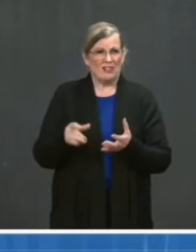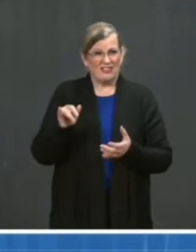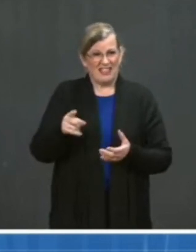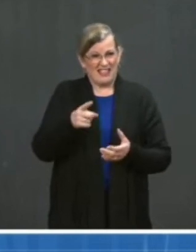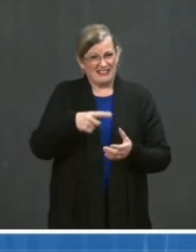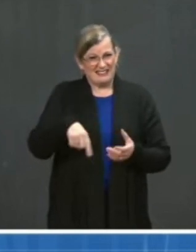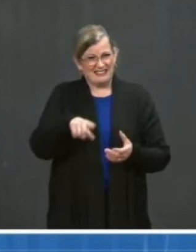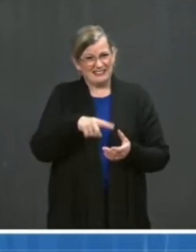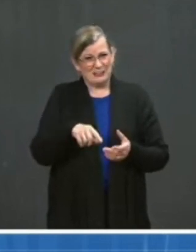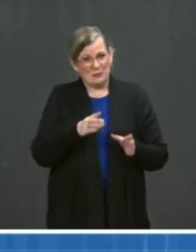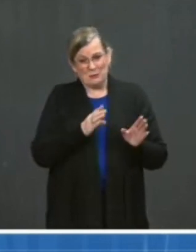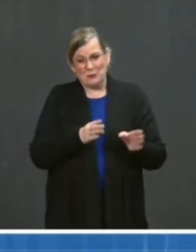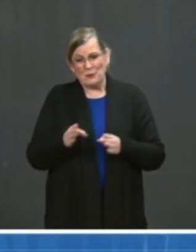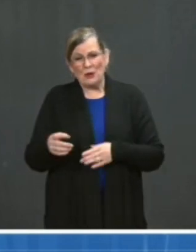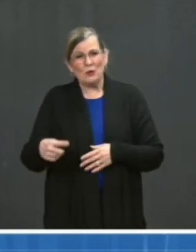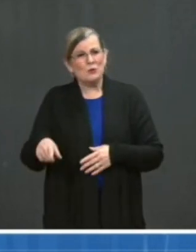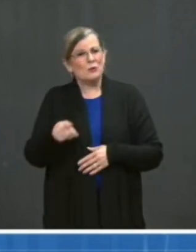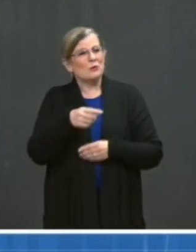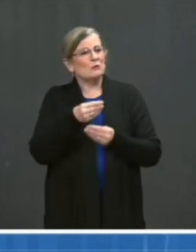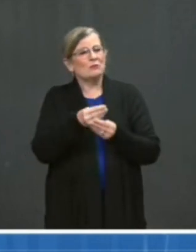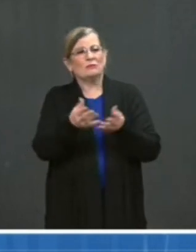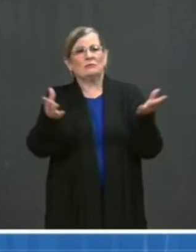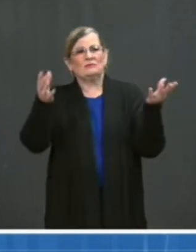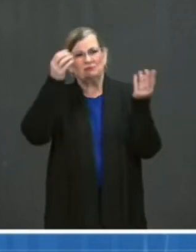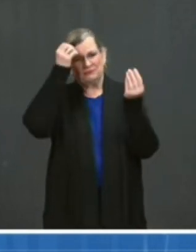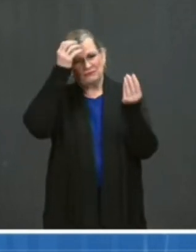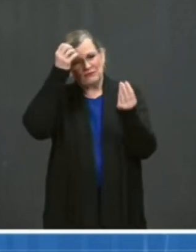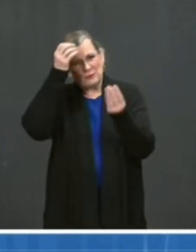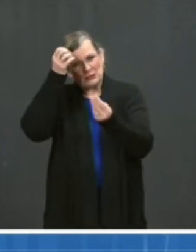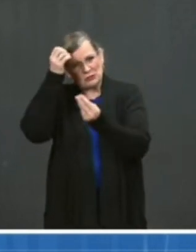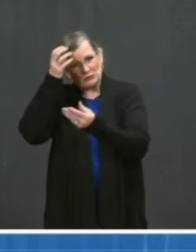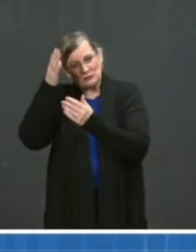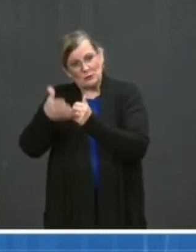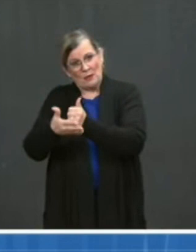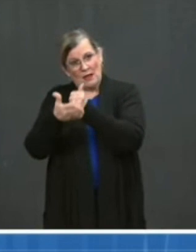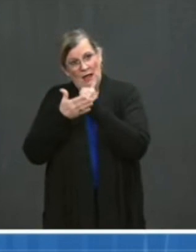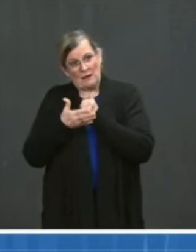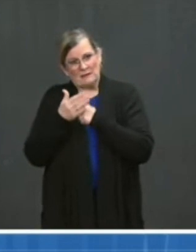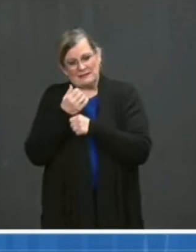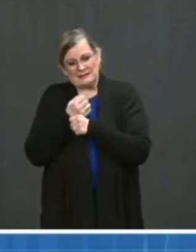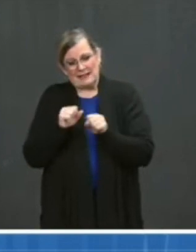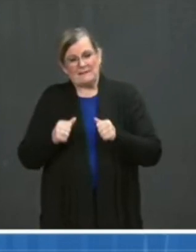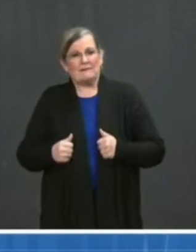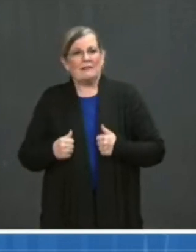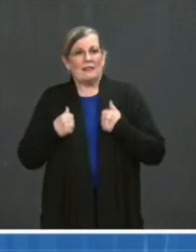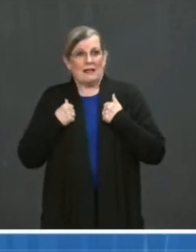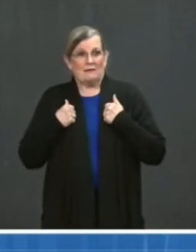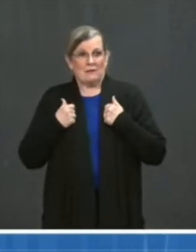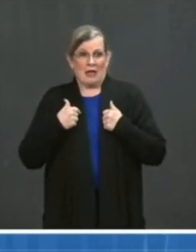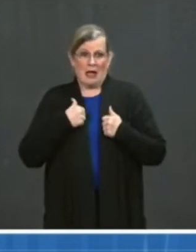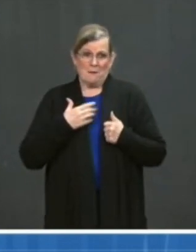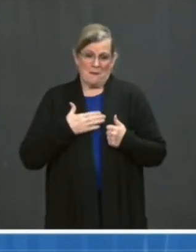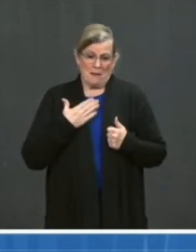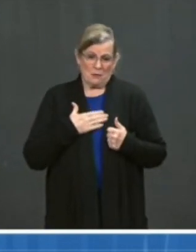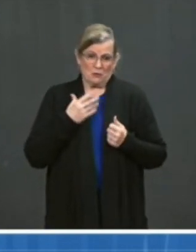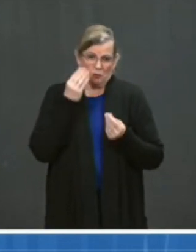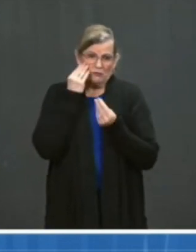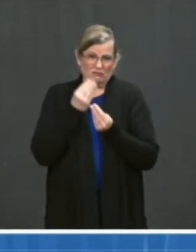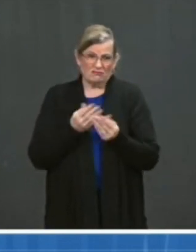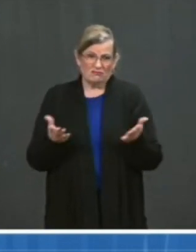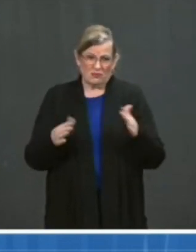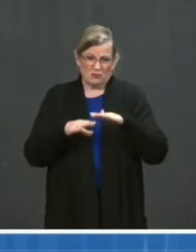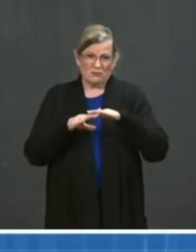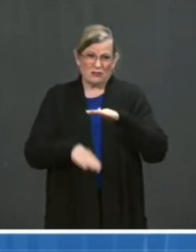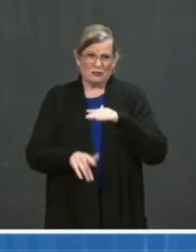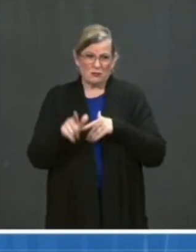275 founding members. And I'm happy to tell you that in less than 24 hours, 2,500